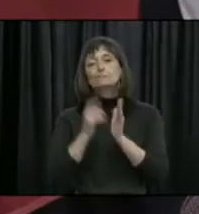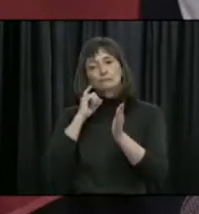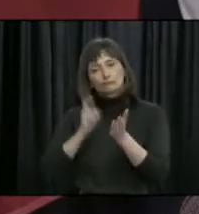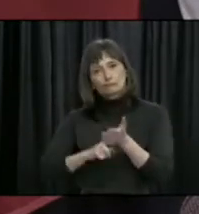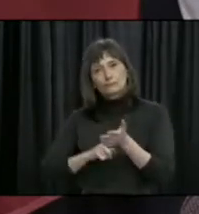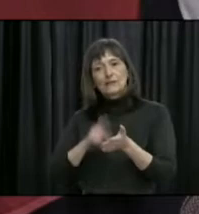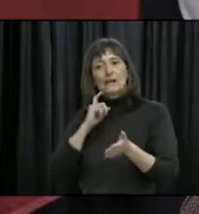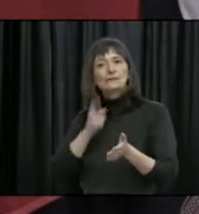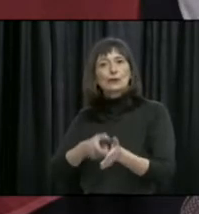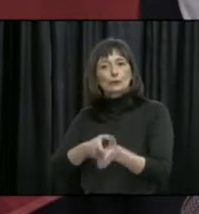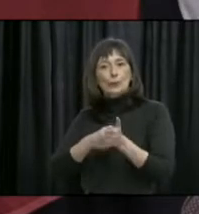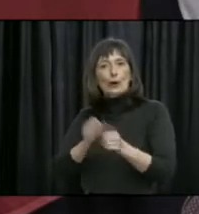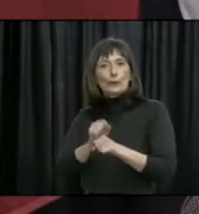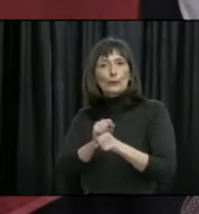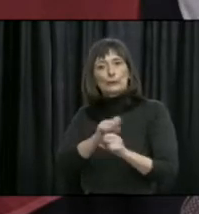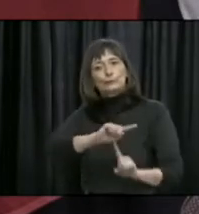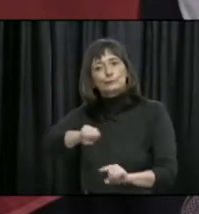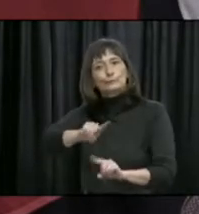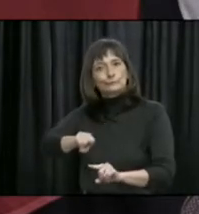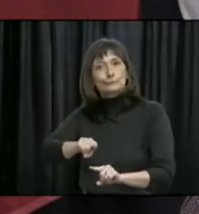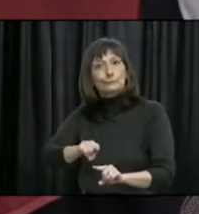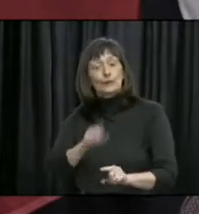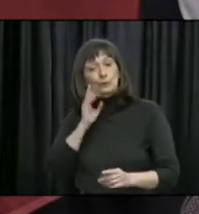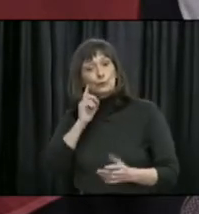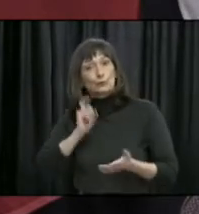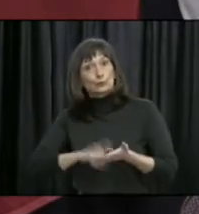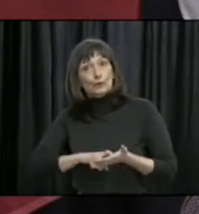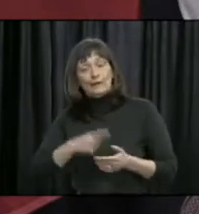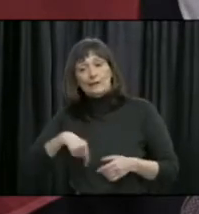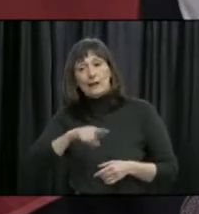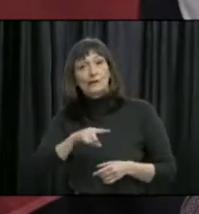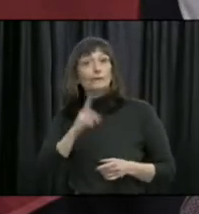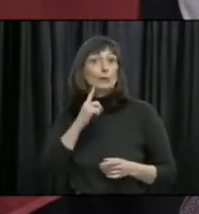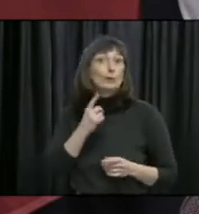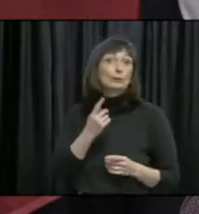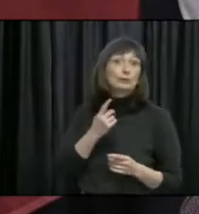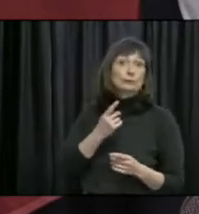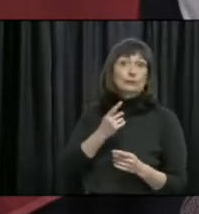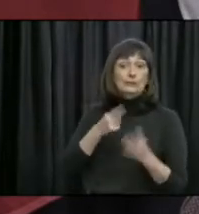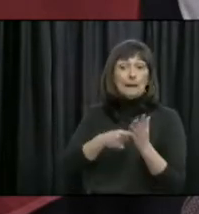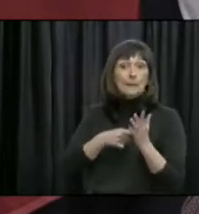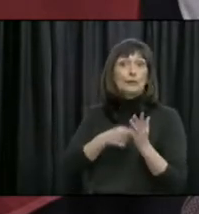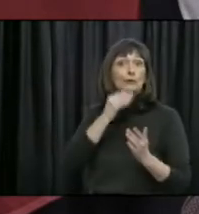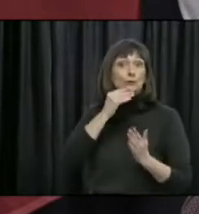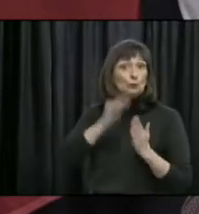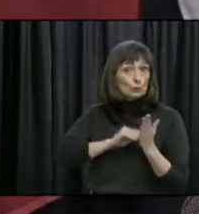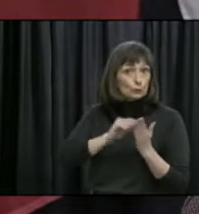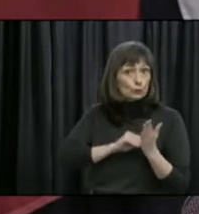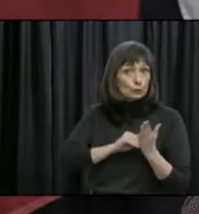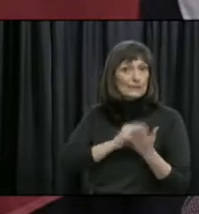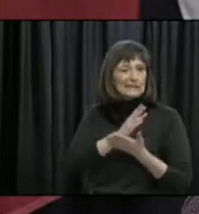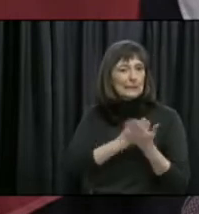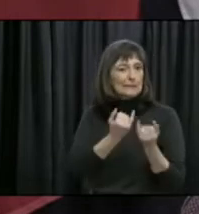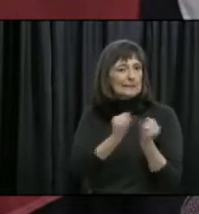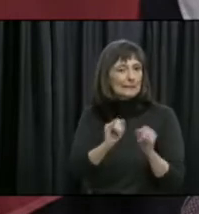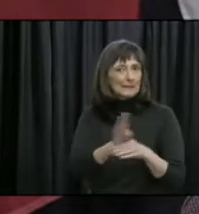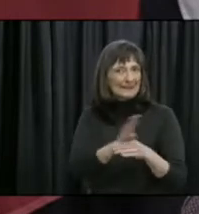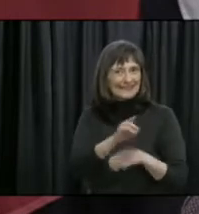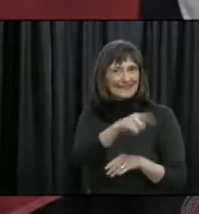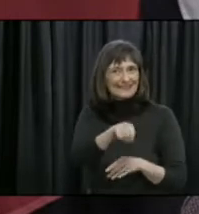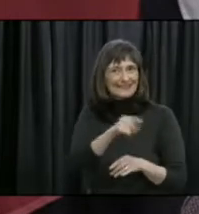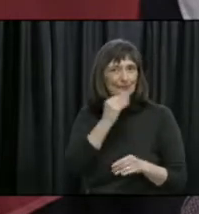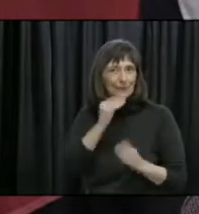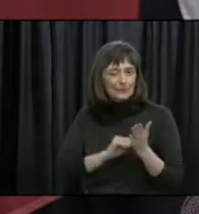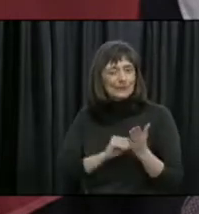This includes the frontline workers in our province, like the independent grocers. And I know some, I know times